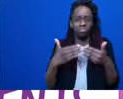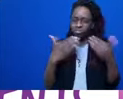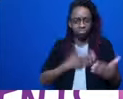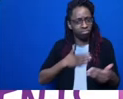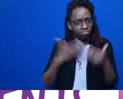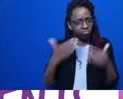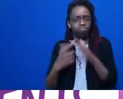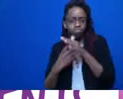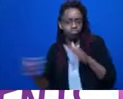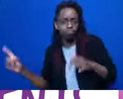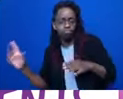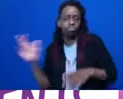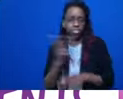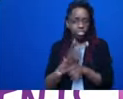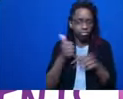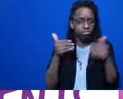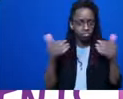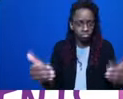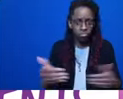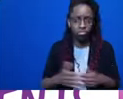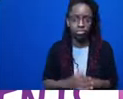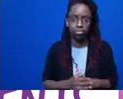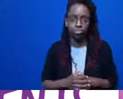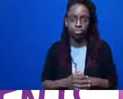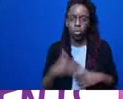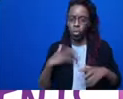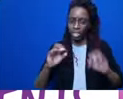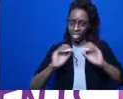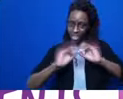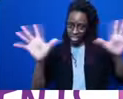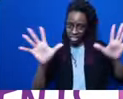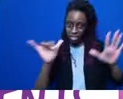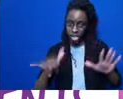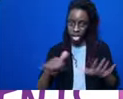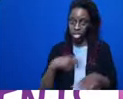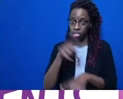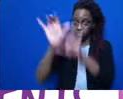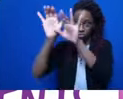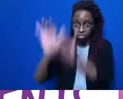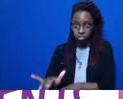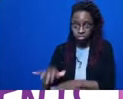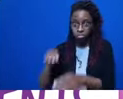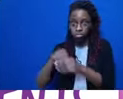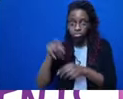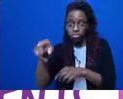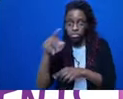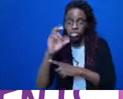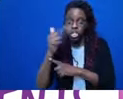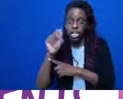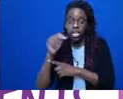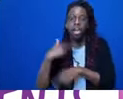be clear that I'm dropping in the chat a couple of resources. One is to the